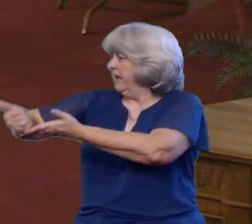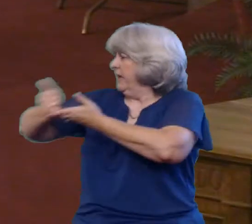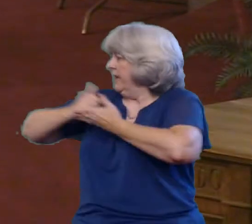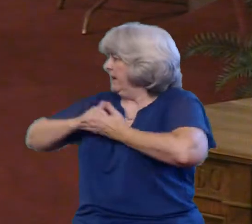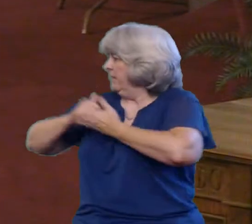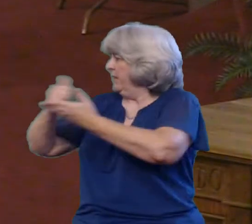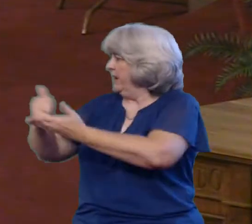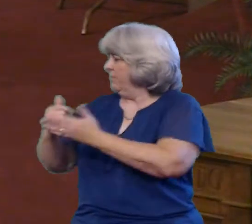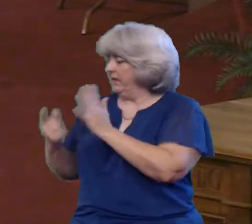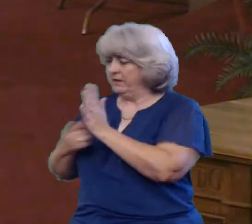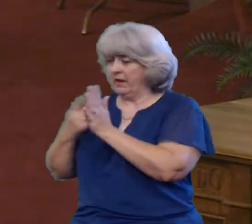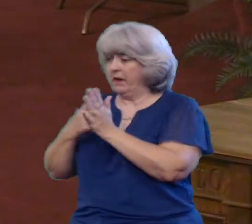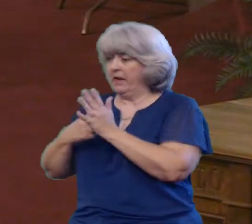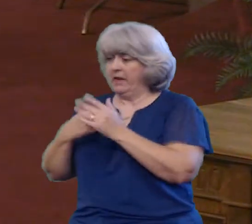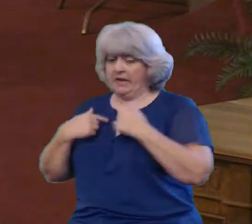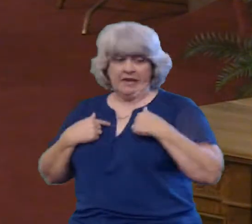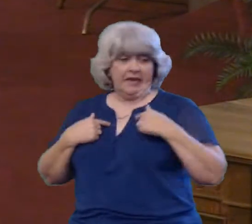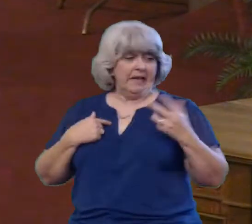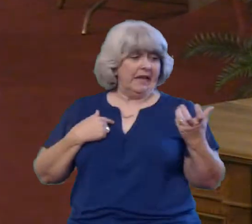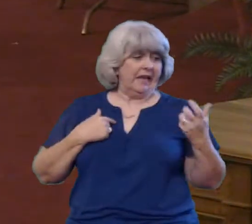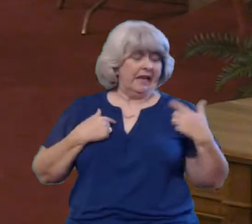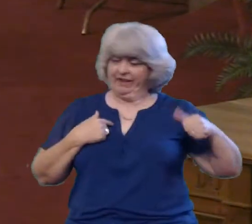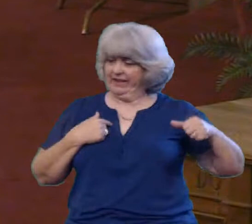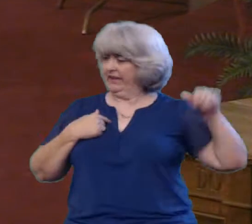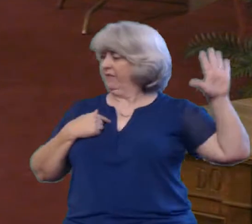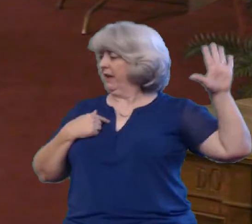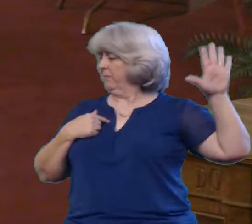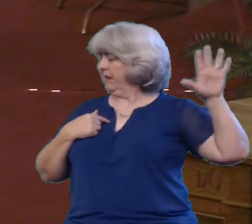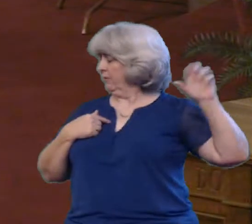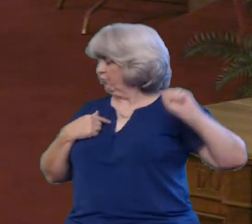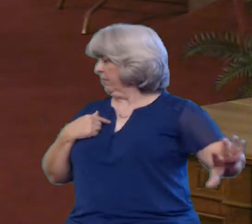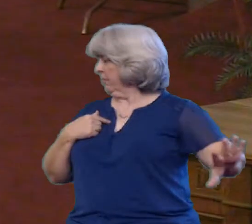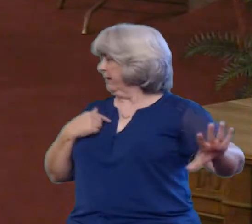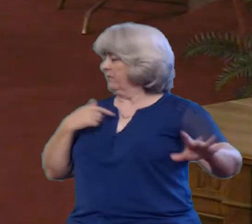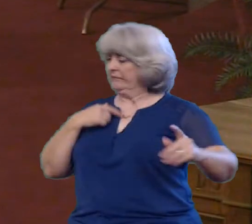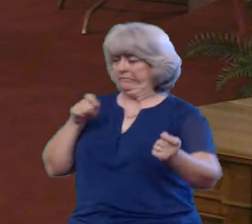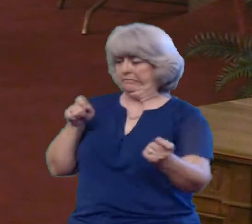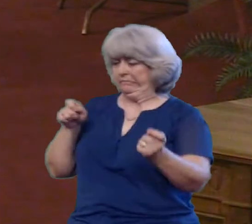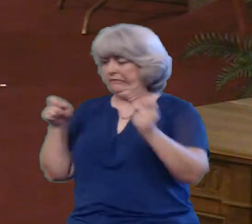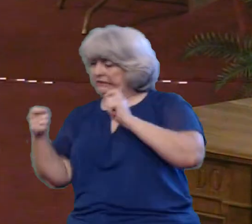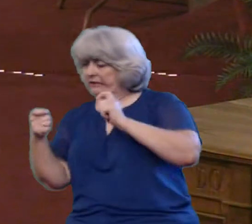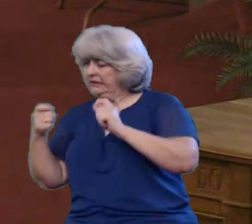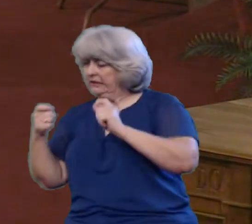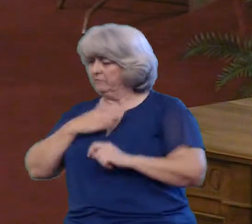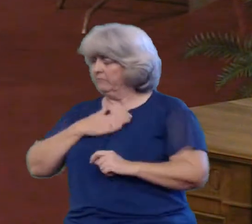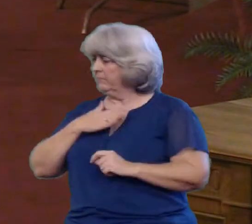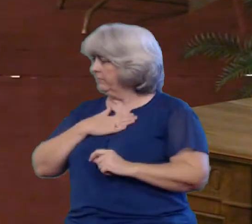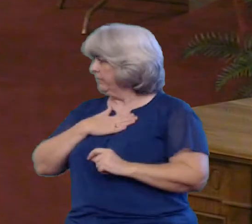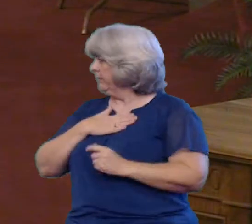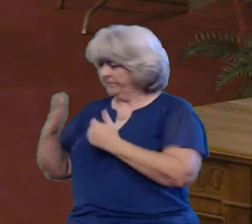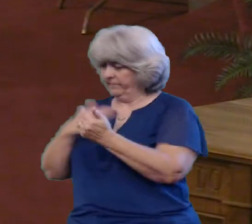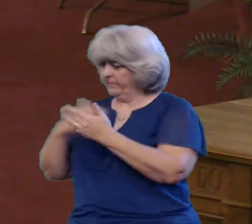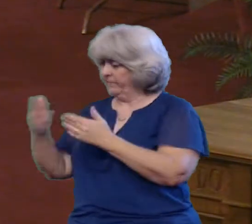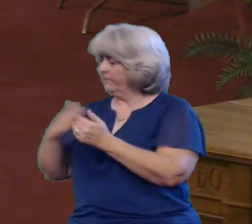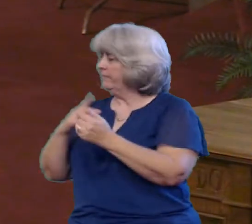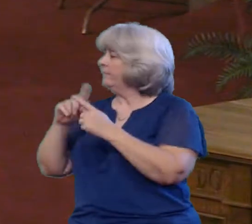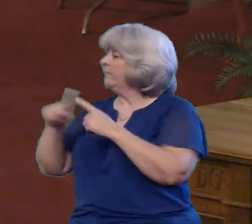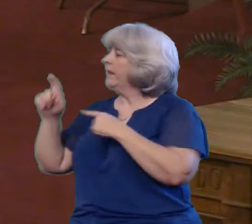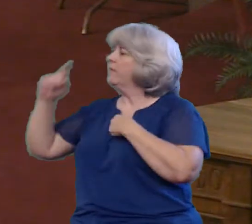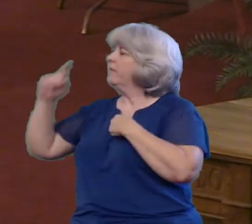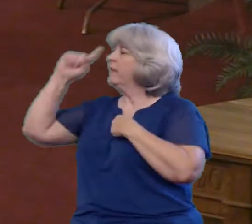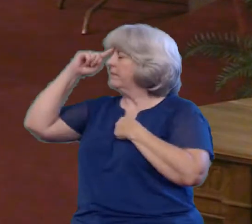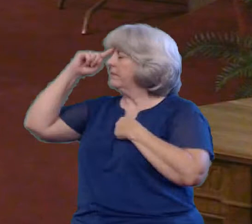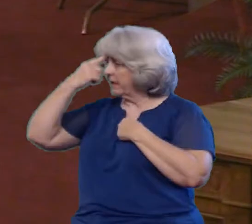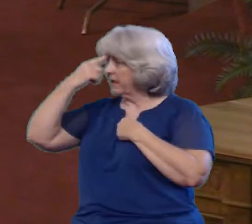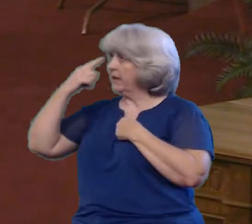things up Sometimes we have to do things different But we have to ensure that we are doing the right things For the best chance